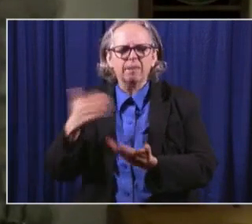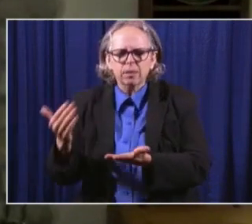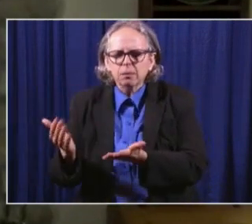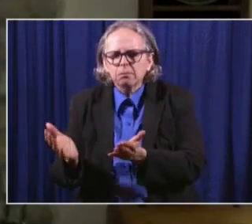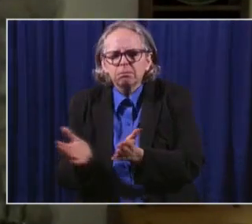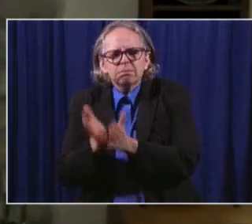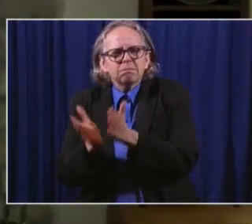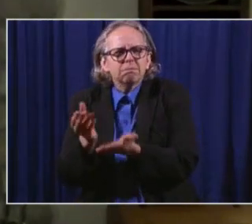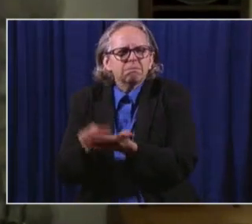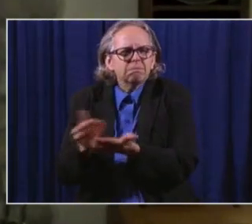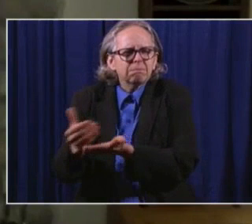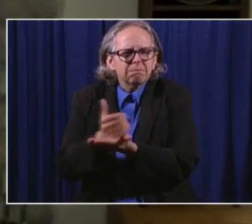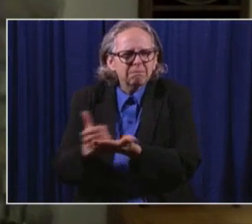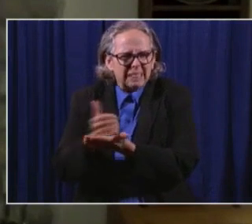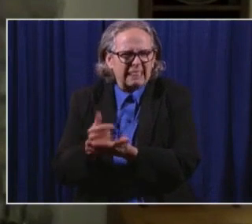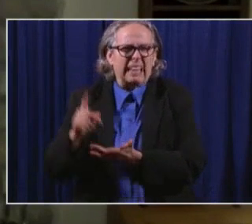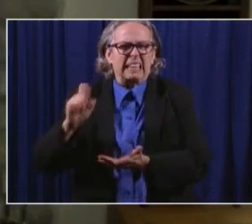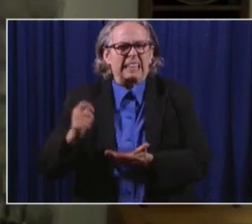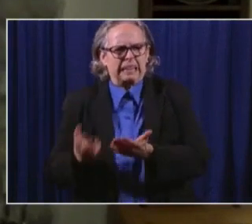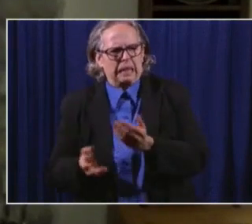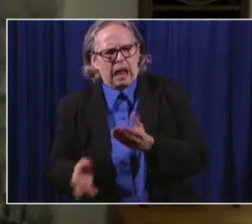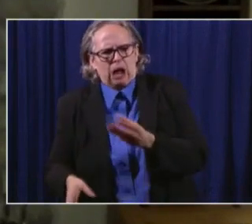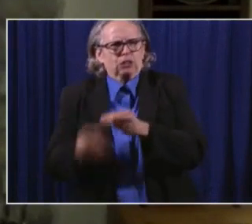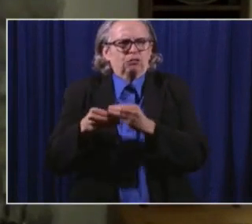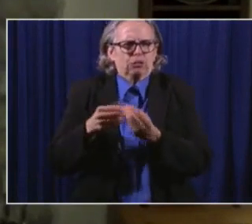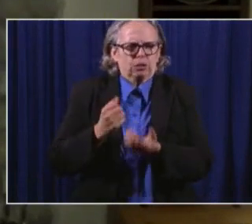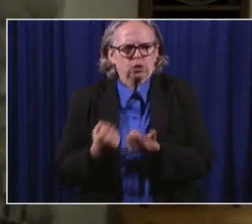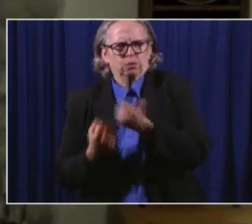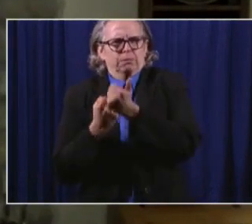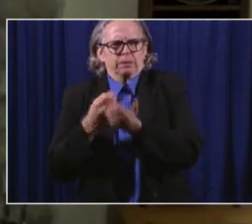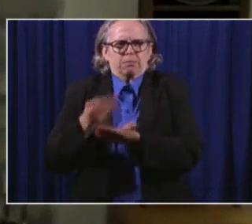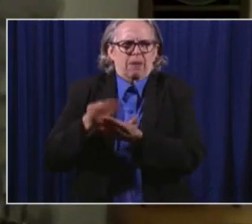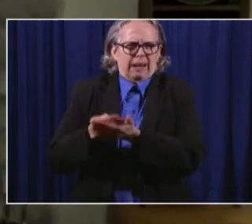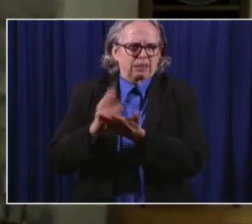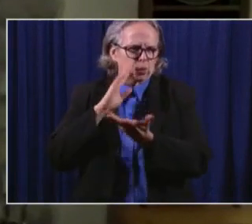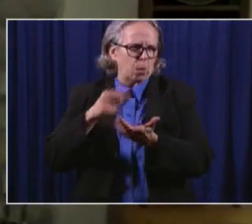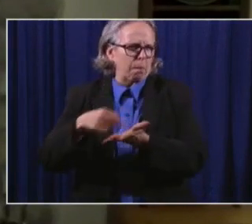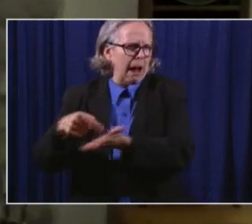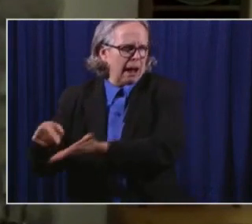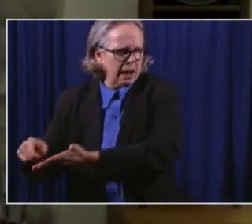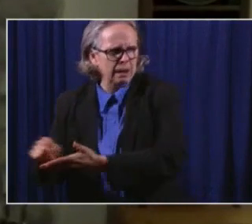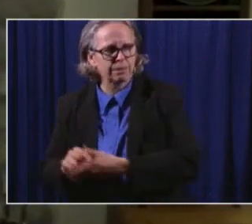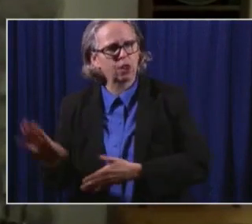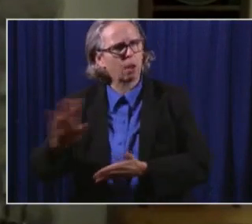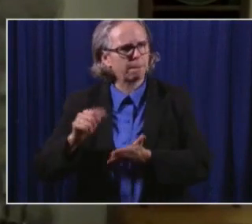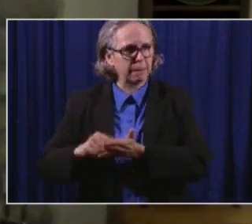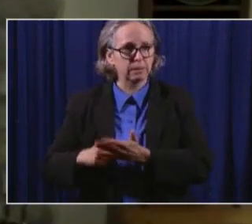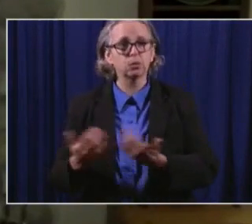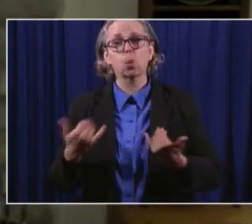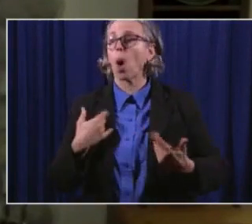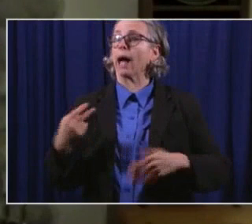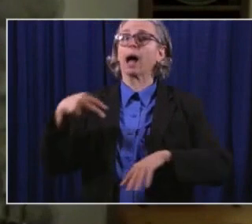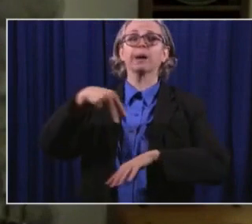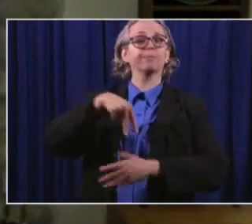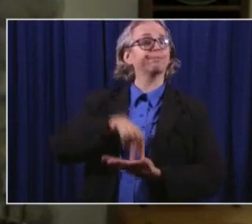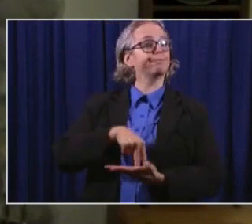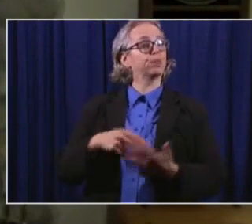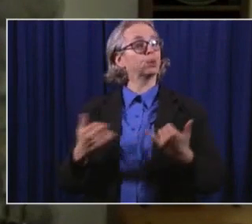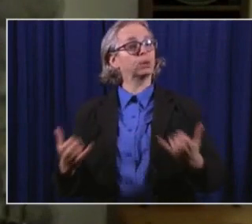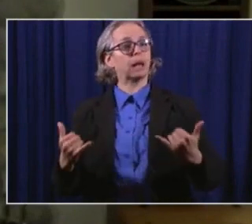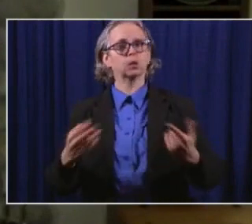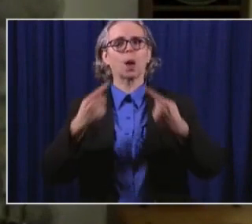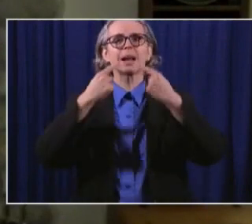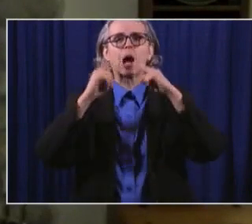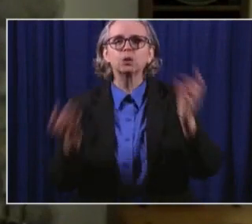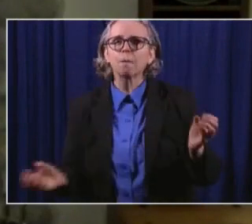that help. We're here today to announce a plan to provide additional support to